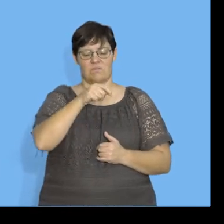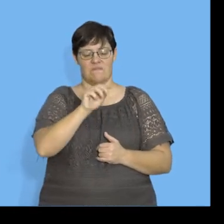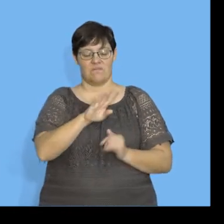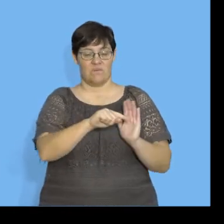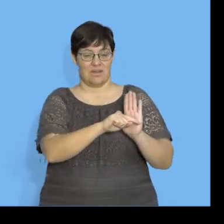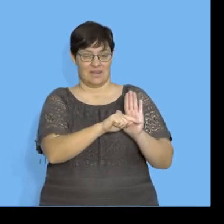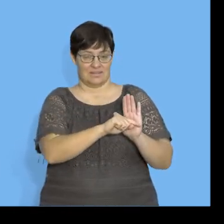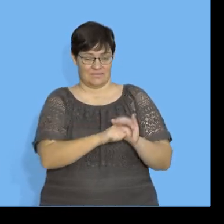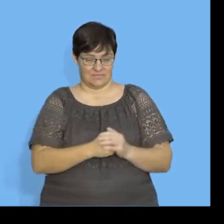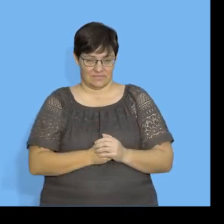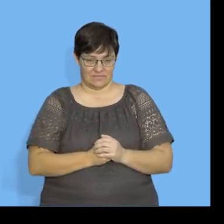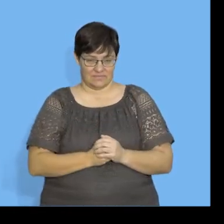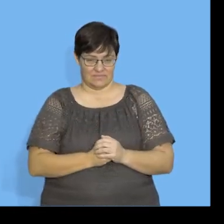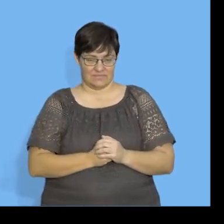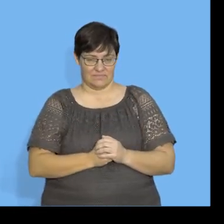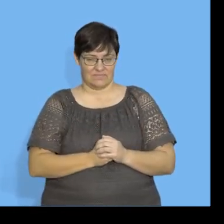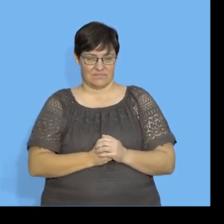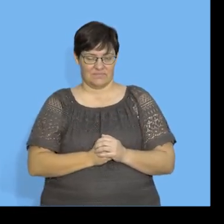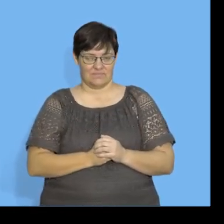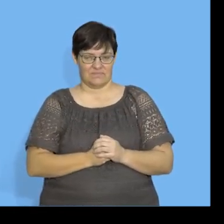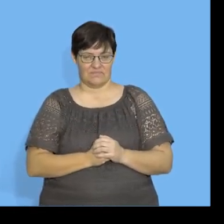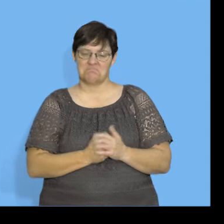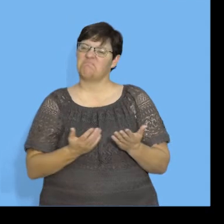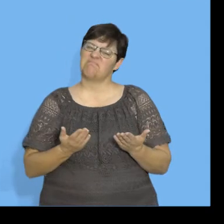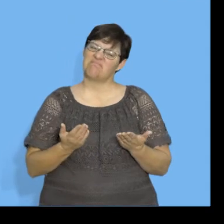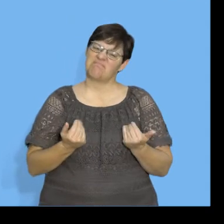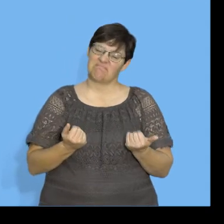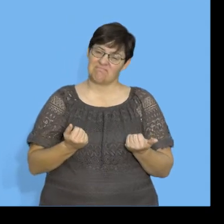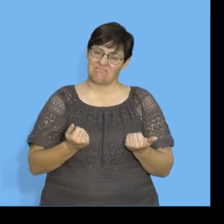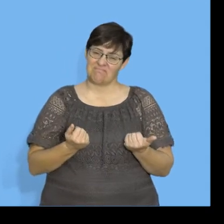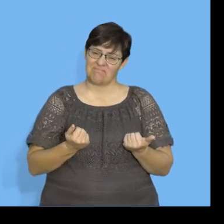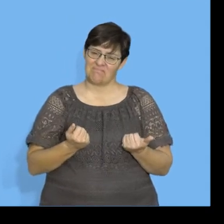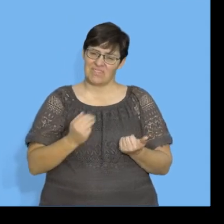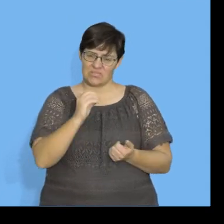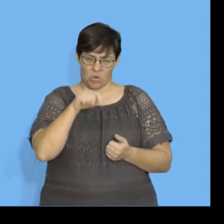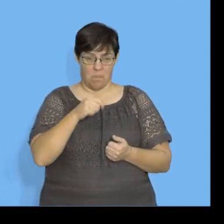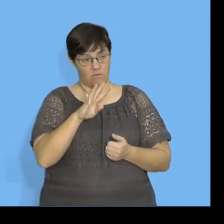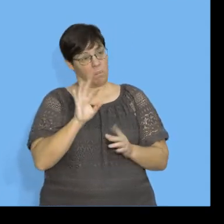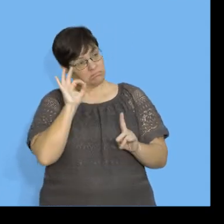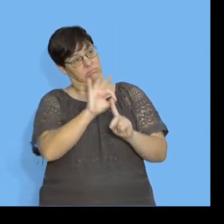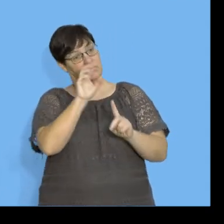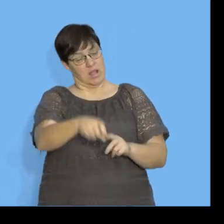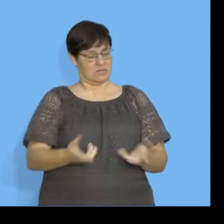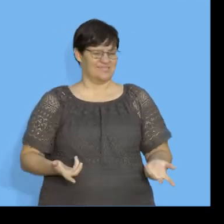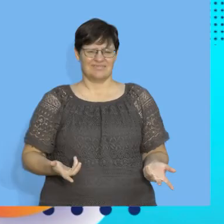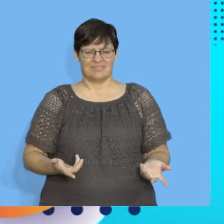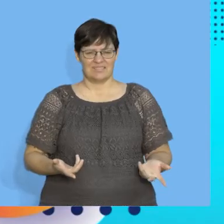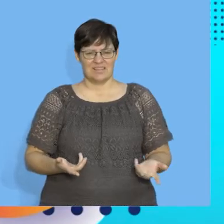negative 0.4. Do we expect you to get negative 0.4 on the dot? No.